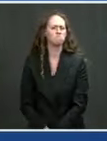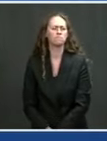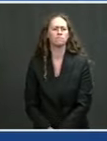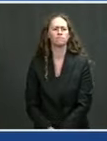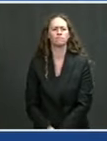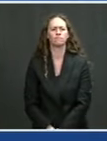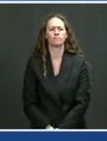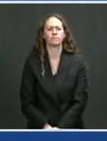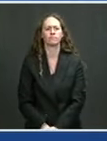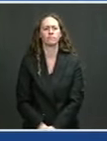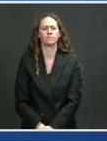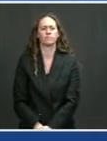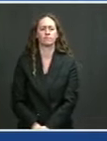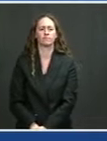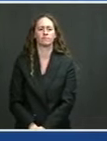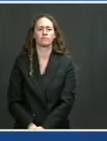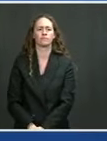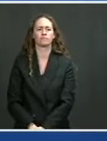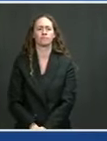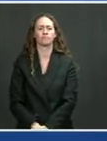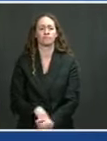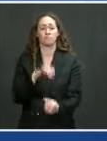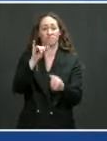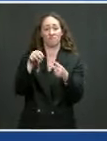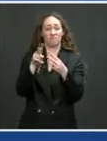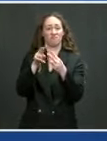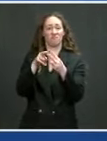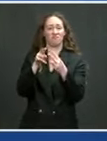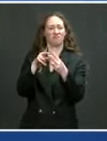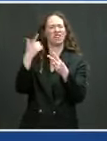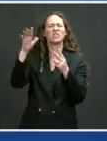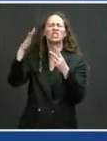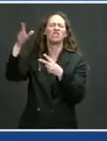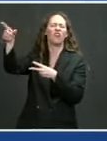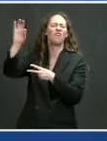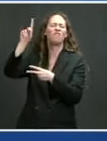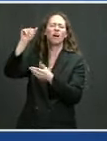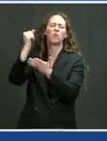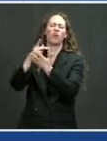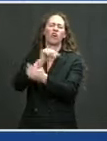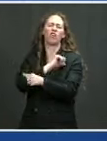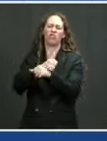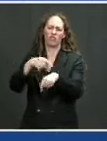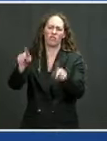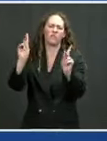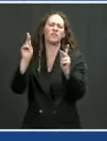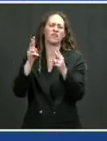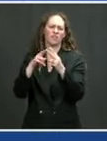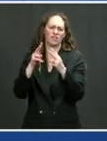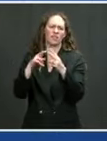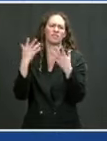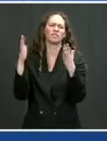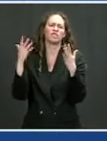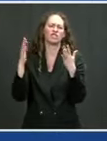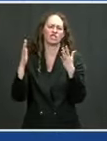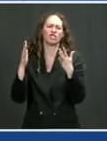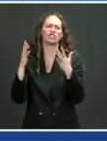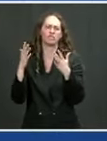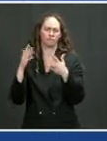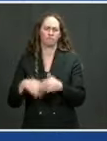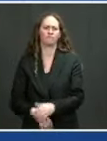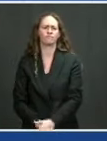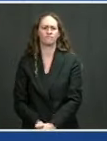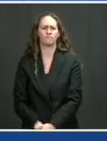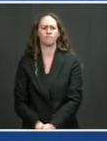to be put in arms of Americans. And by the end of June, when we will have taken delivery of enough of such vaccines to